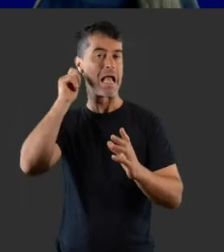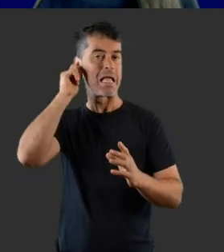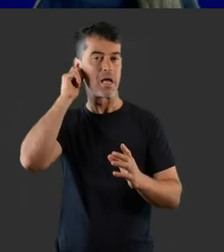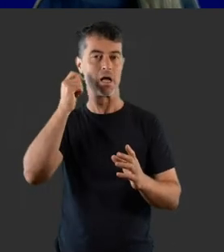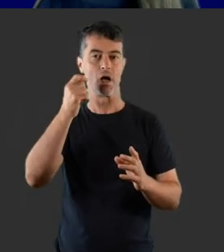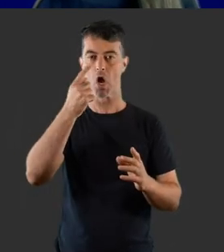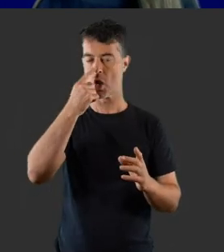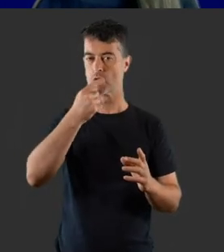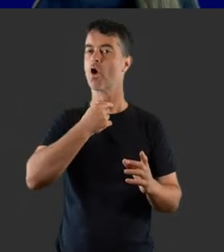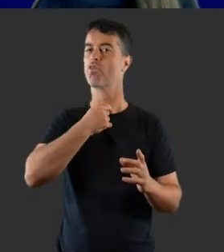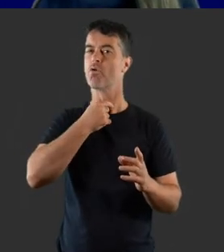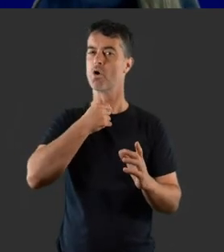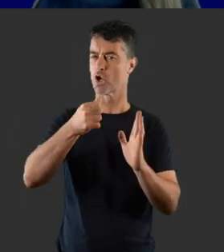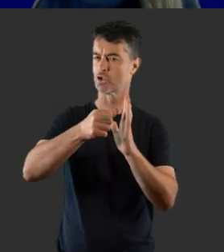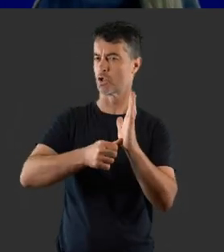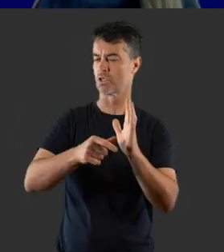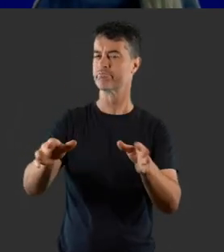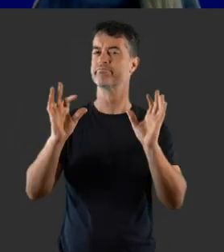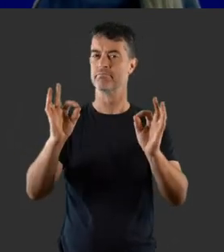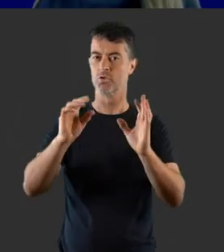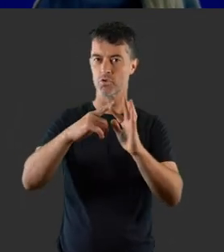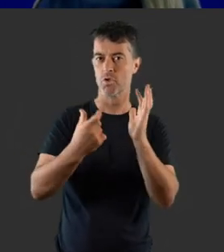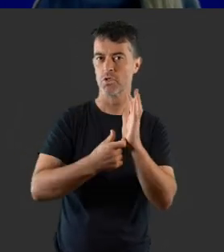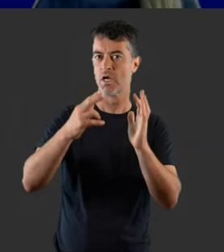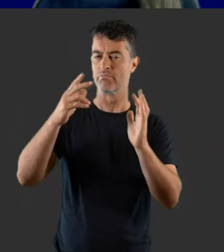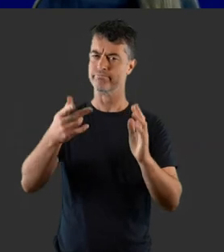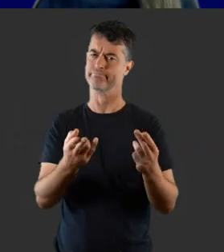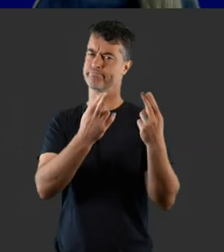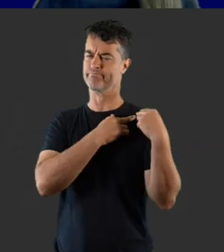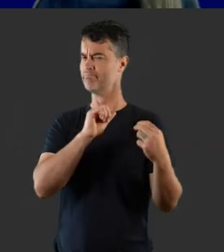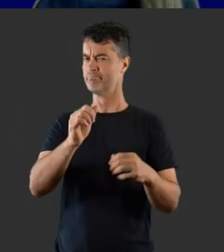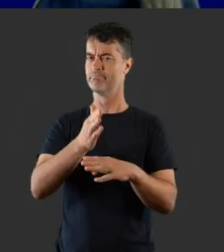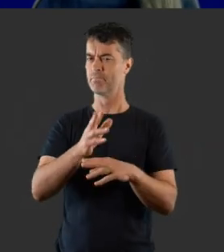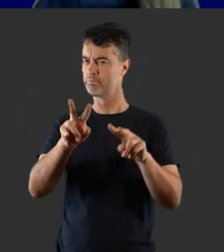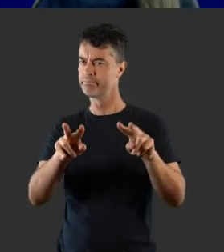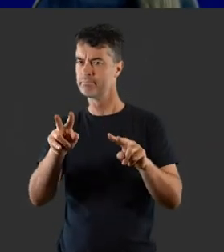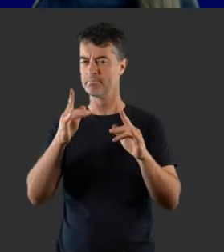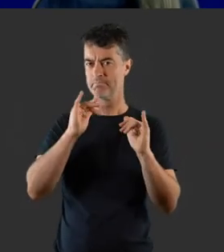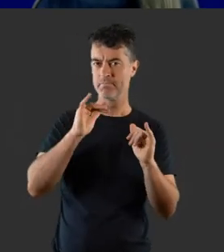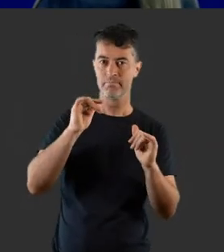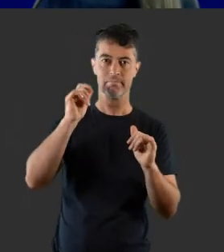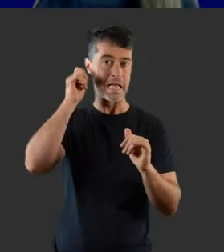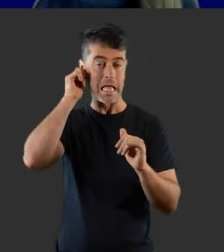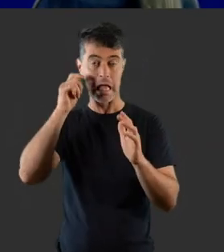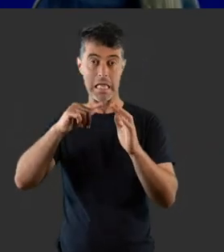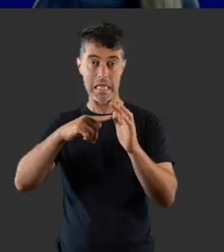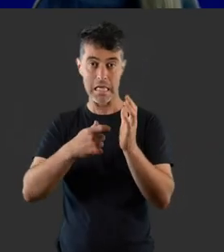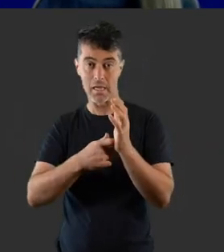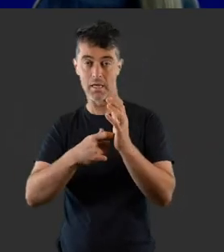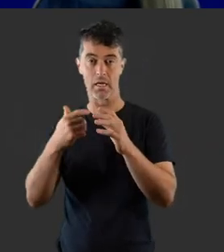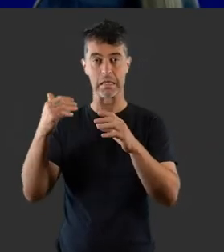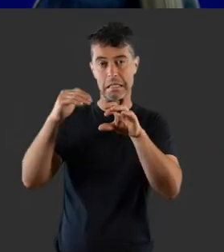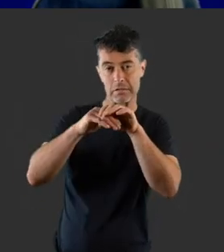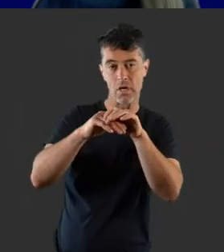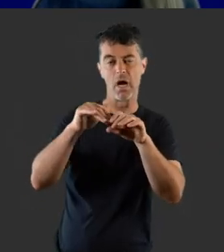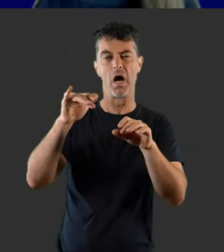ENT for short, is a specialist medical doctor responsible for assessing and treating the function and structure of the parts of the